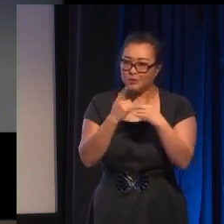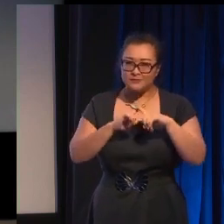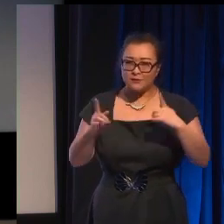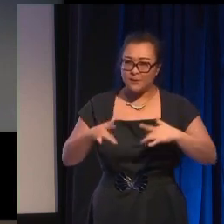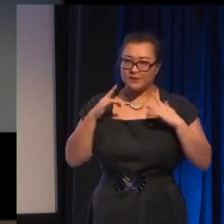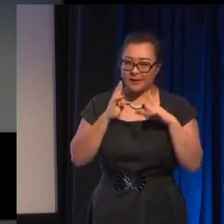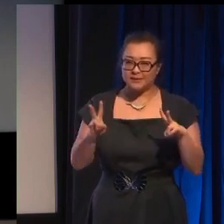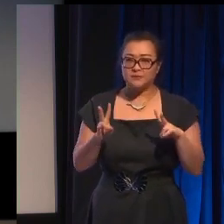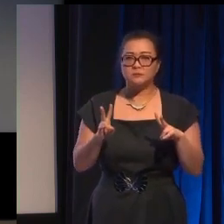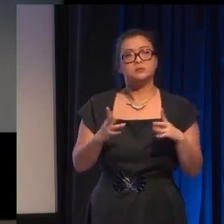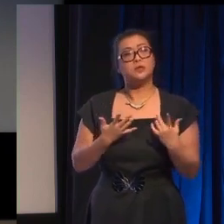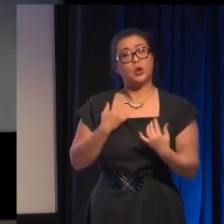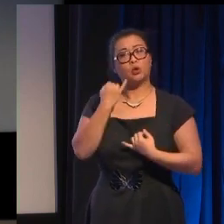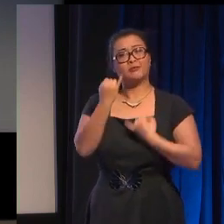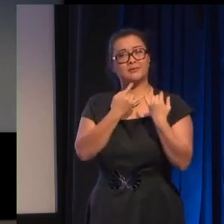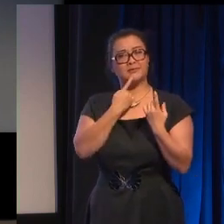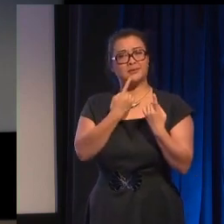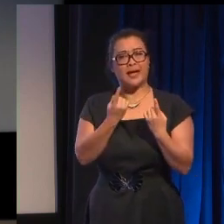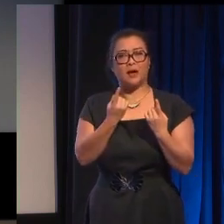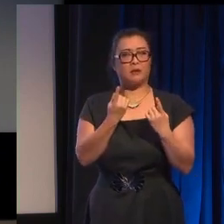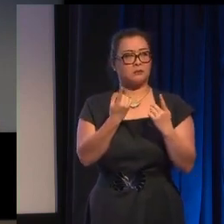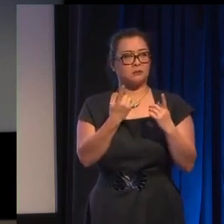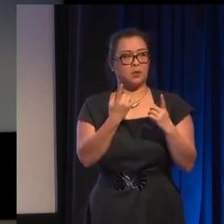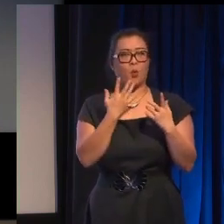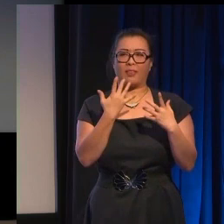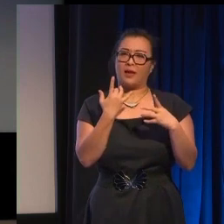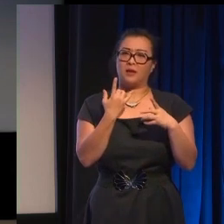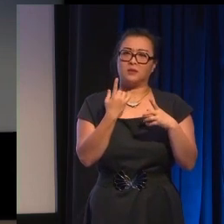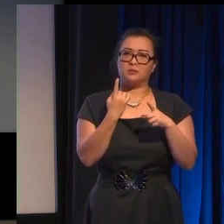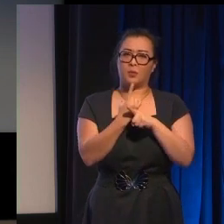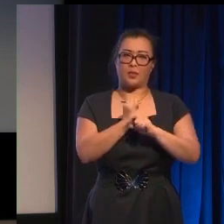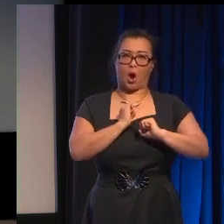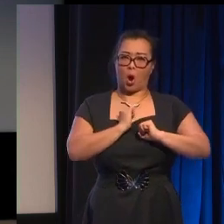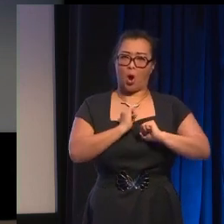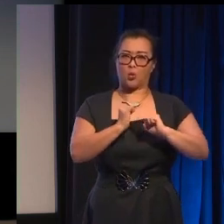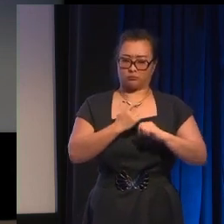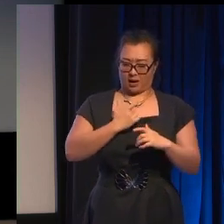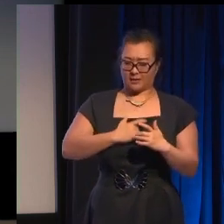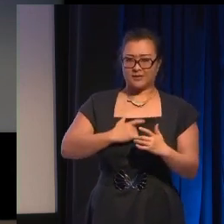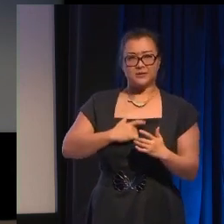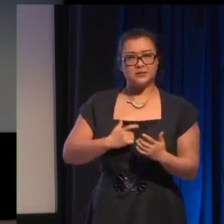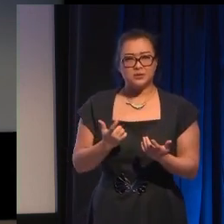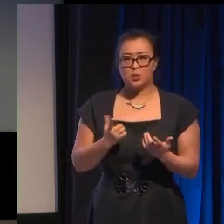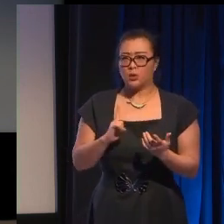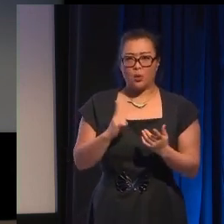saying about how they see their own identities depicted? who got it right and what are people getting wrong? what pitfalls can you be